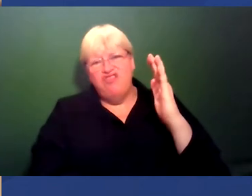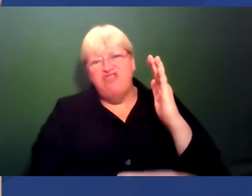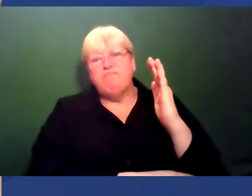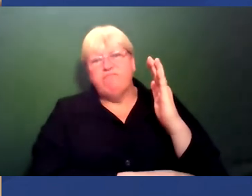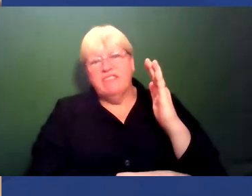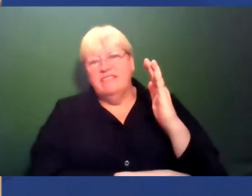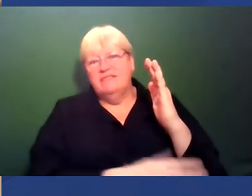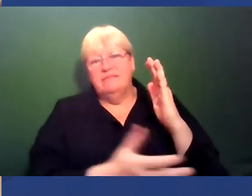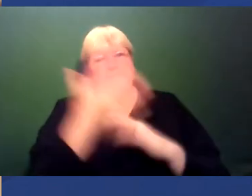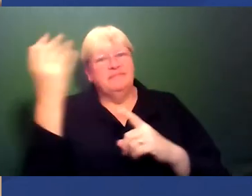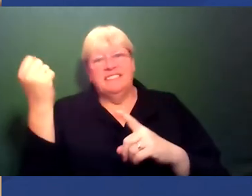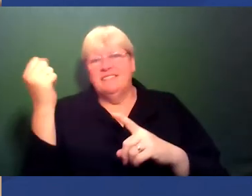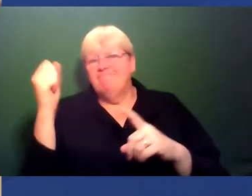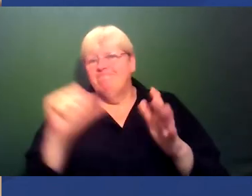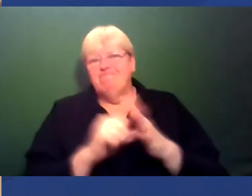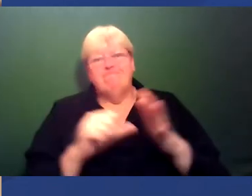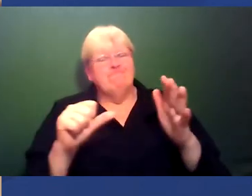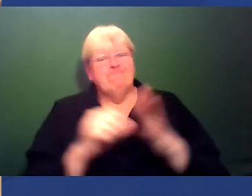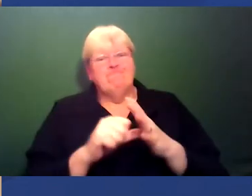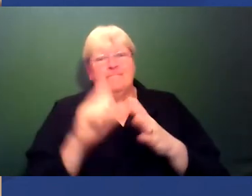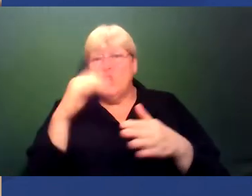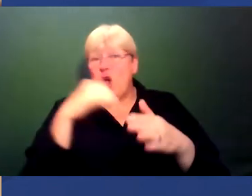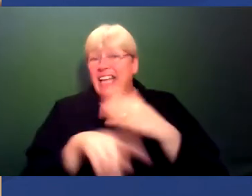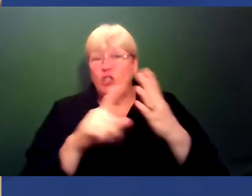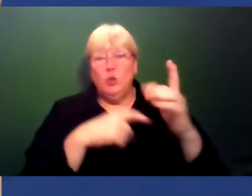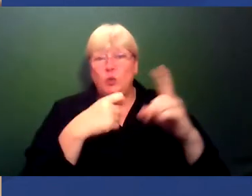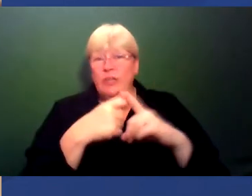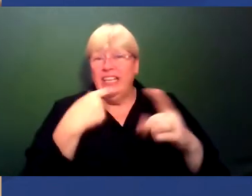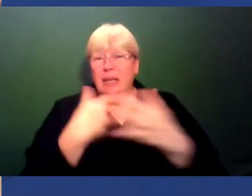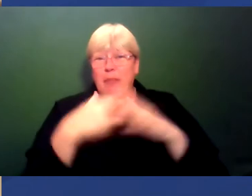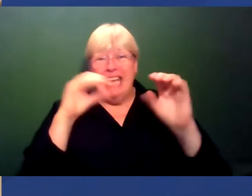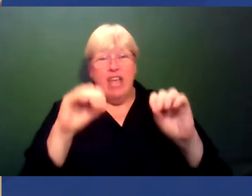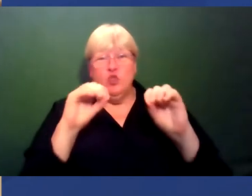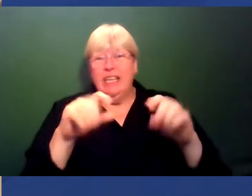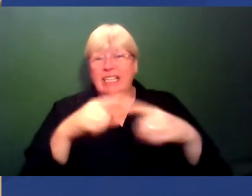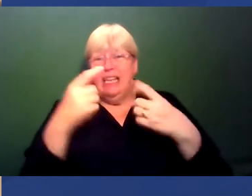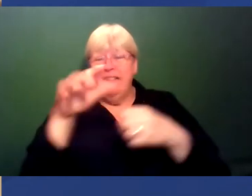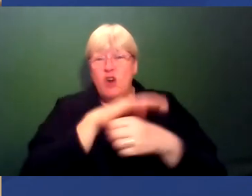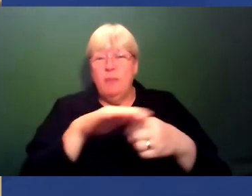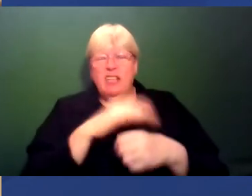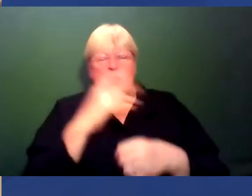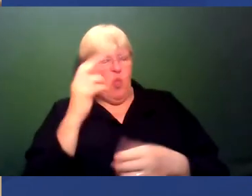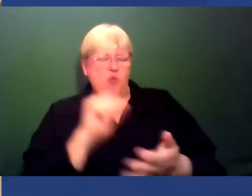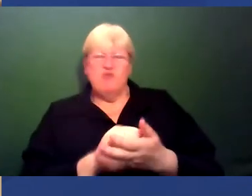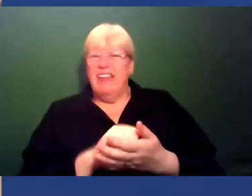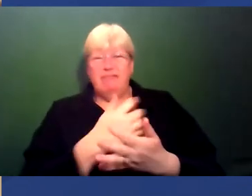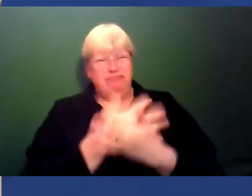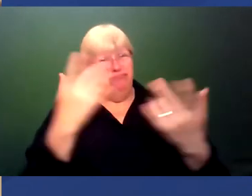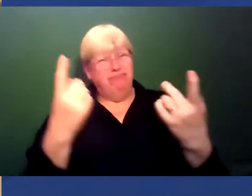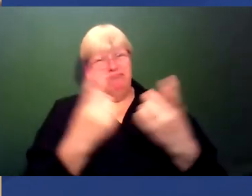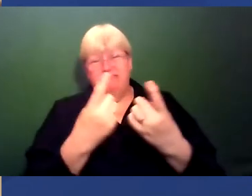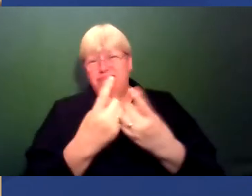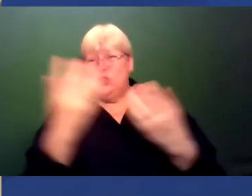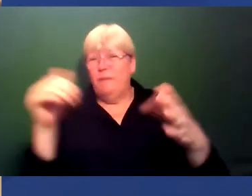you know, they're not in the UK. Maybe they've not been educated here. They don't look right. You know, there's lots of things which have